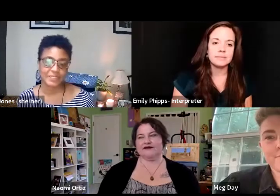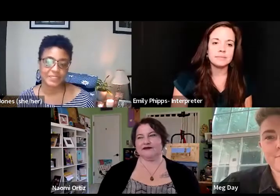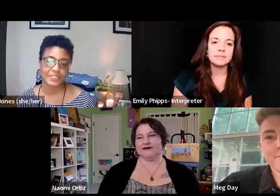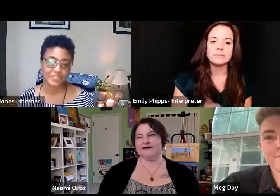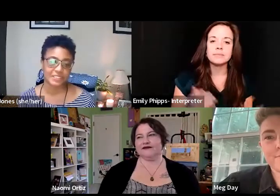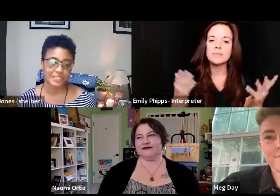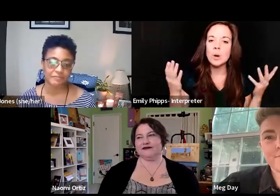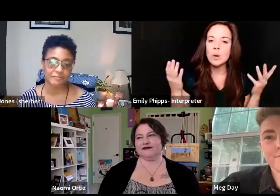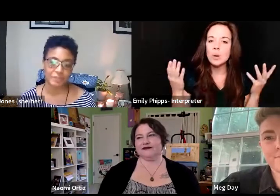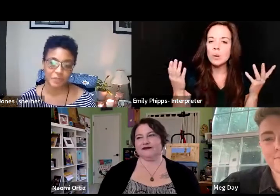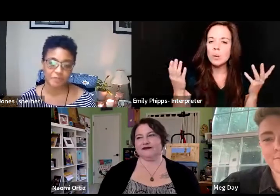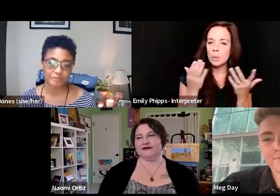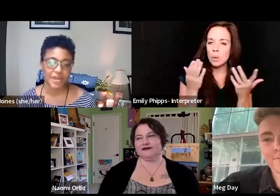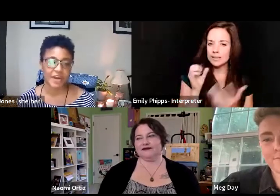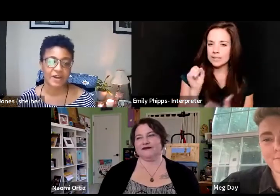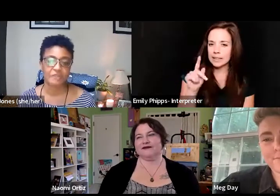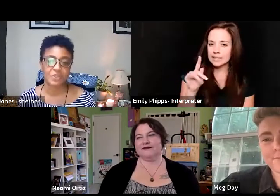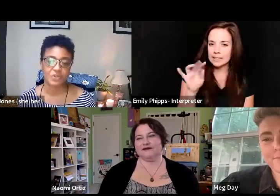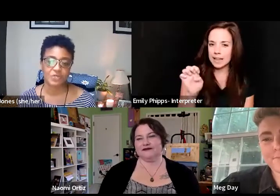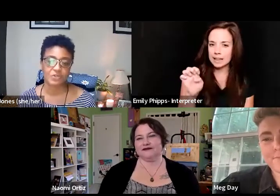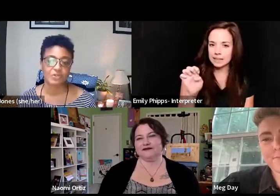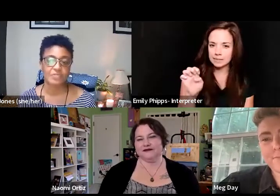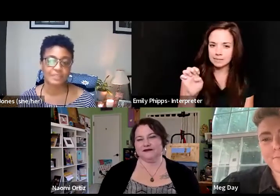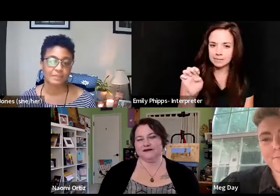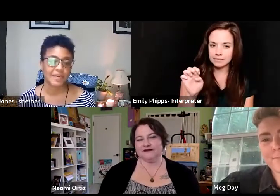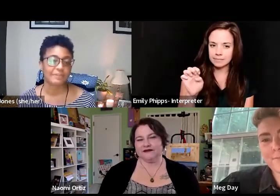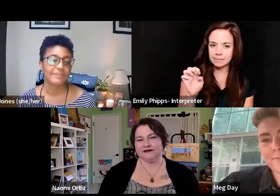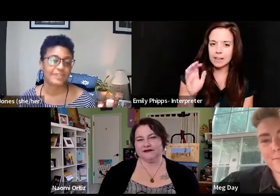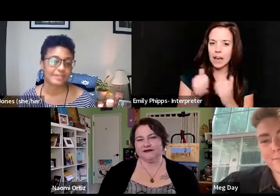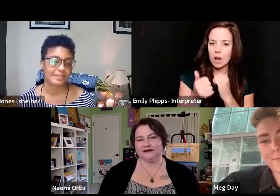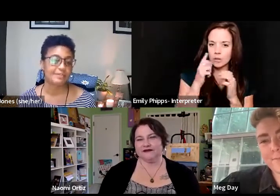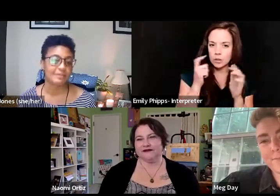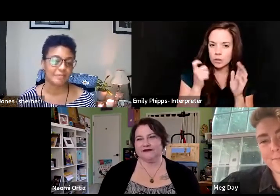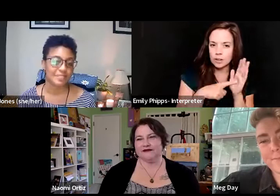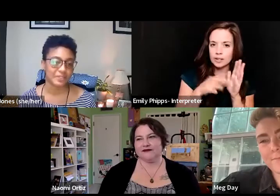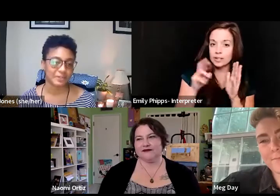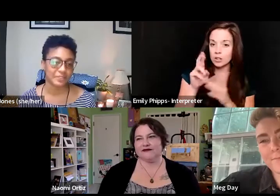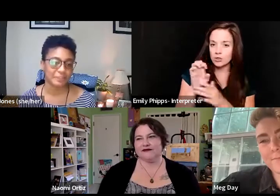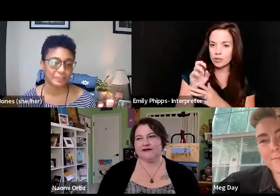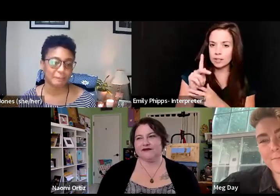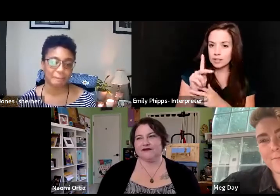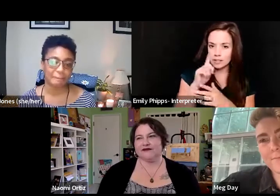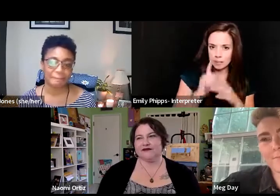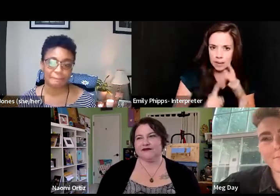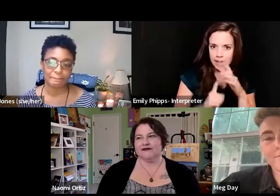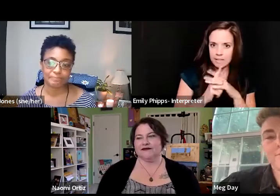disability justice as a framework? How have you noticed those risks manifesting themselves?